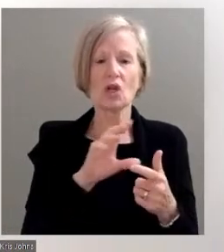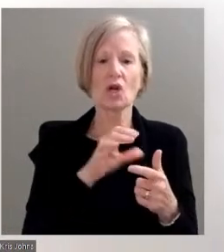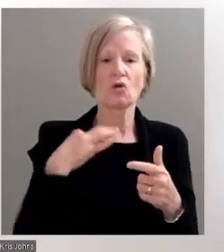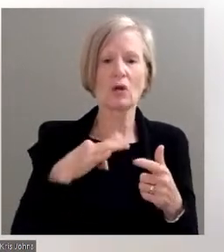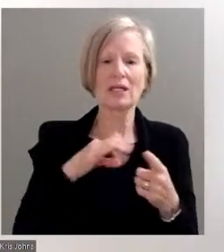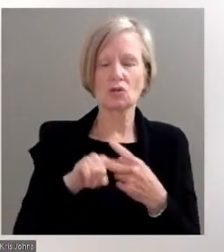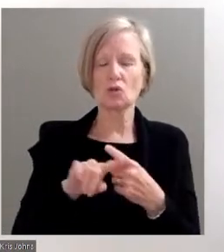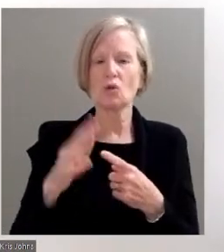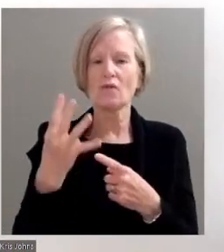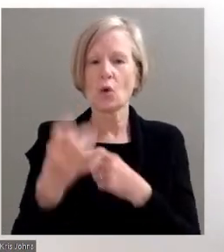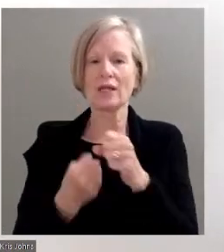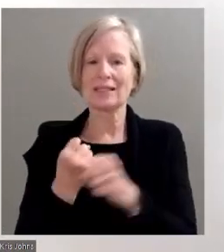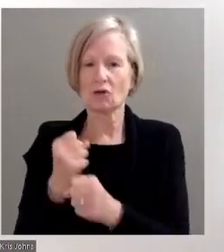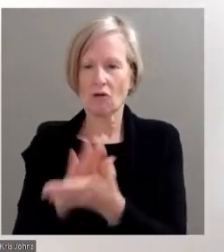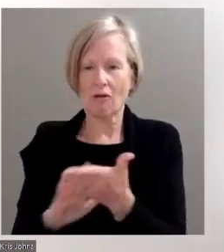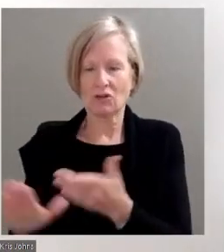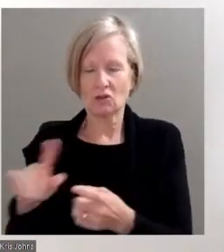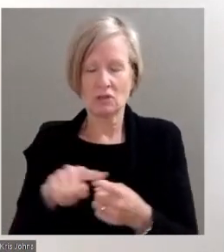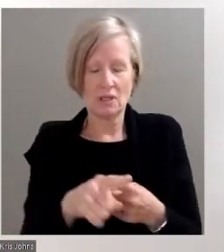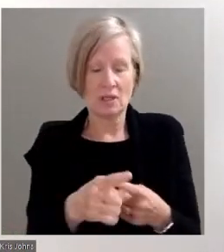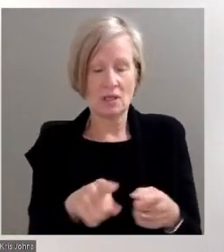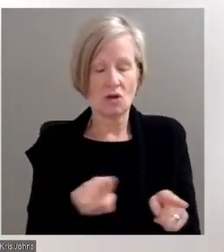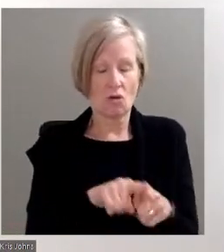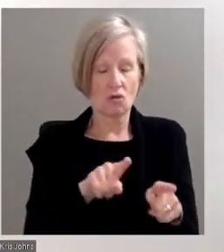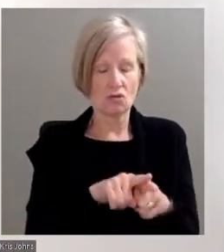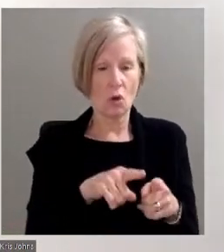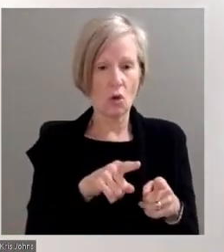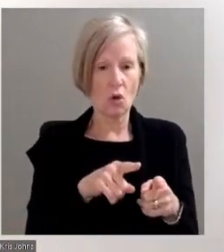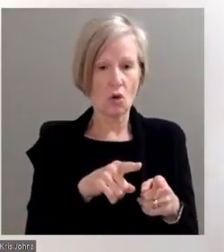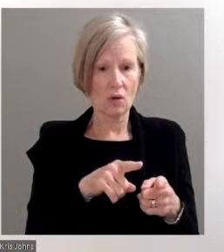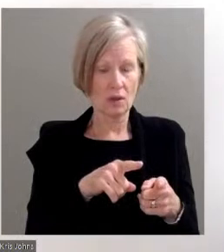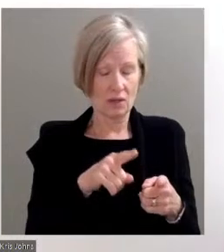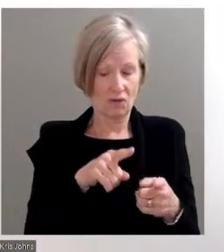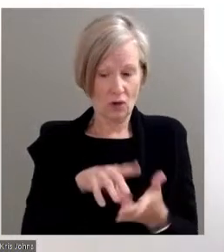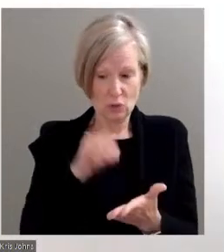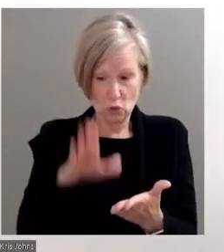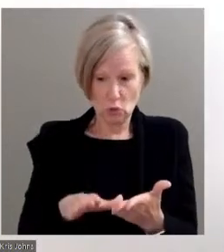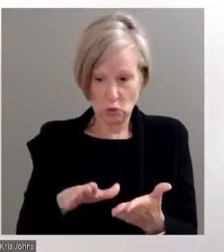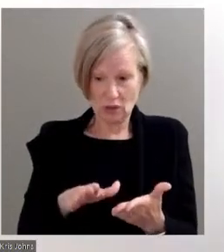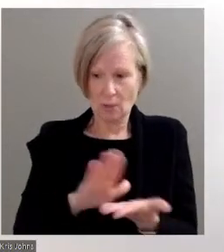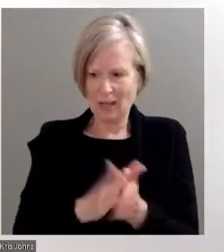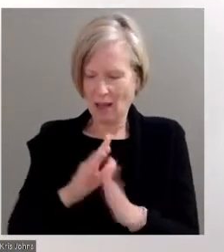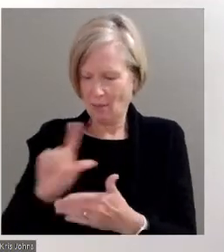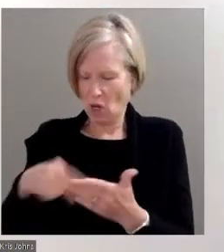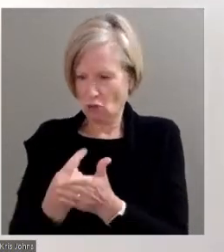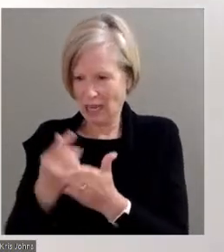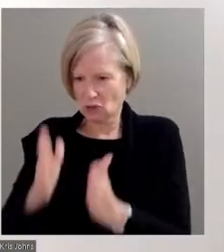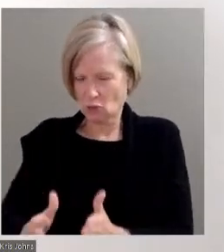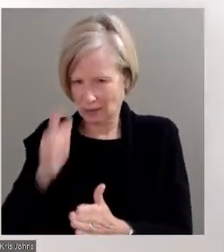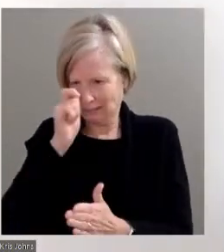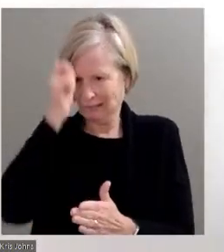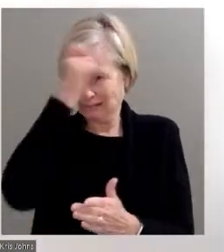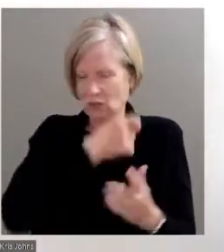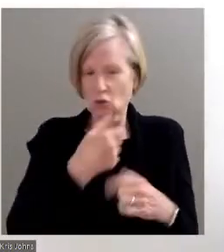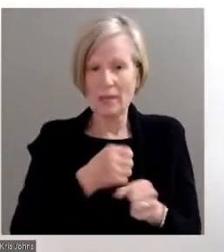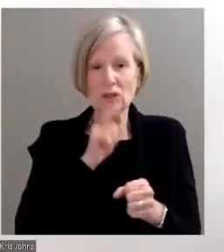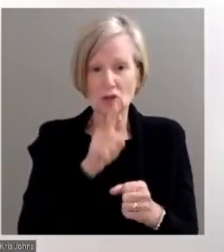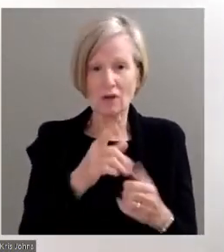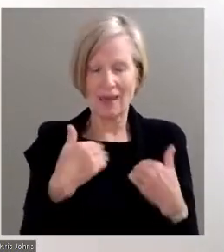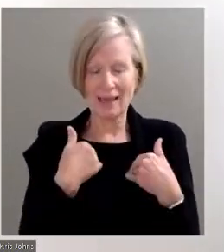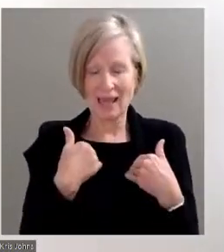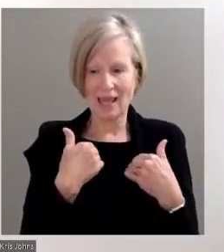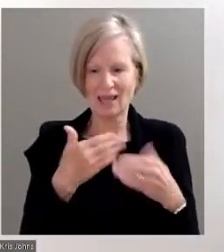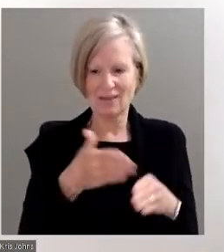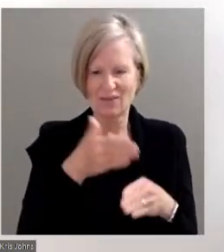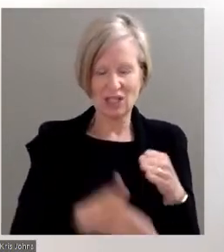And then last one, being able to help students go from being students to graduates, guaranteeing the running of courses required to complete a degree